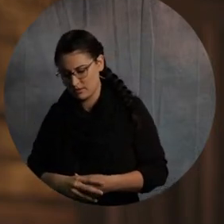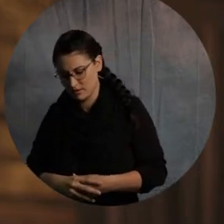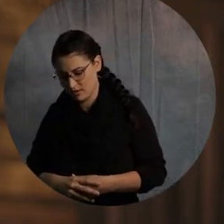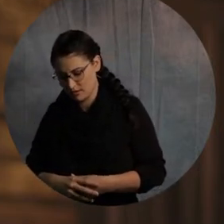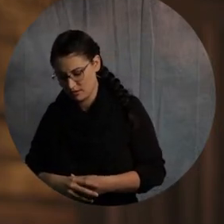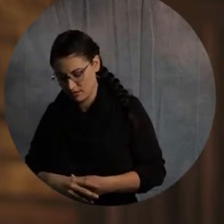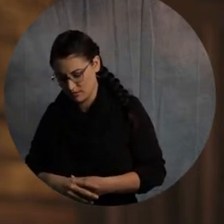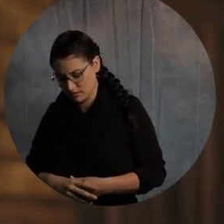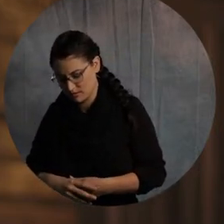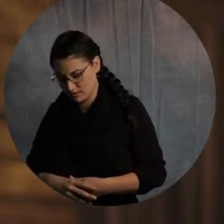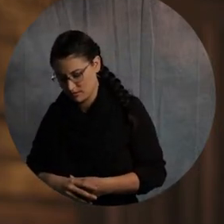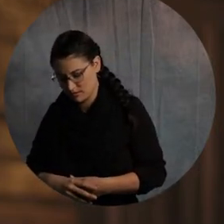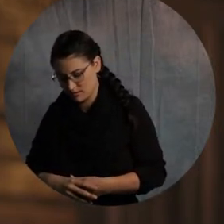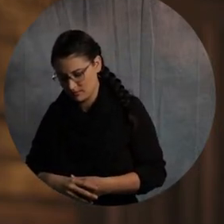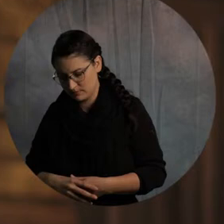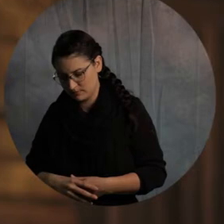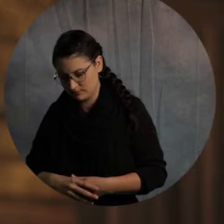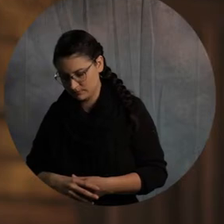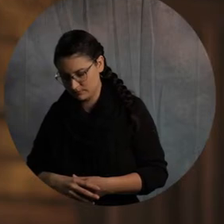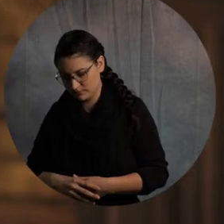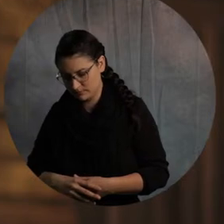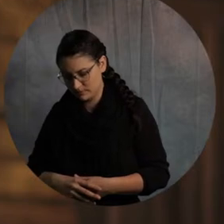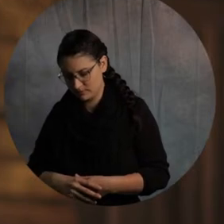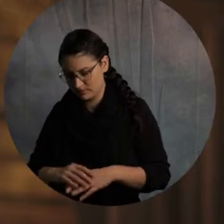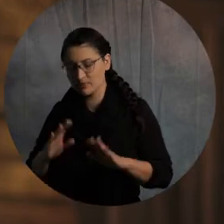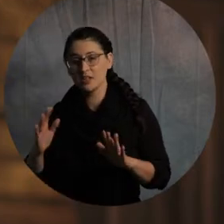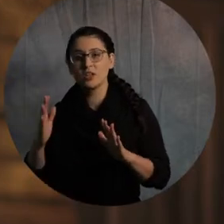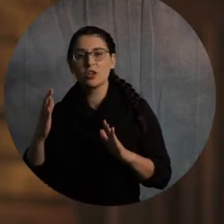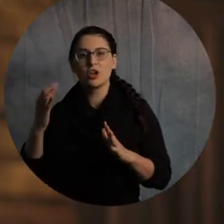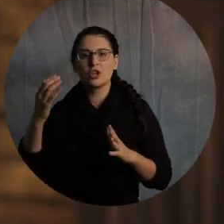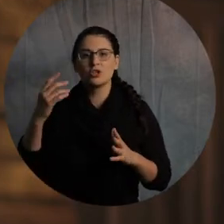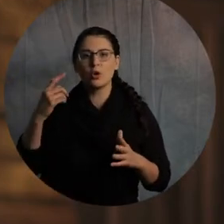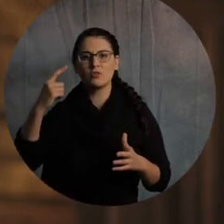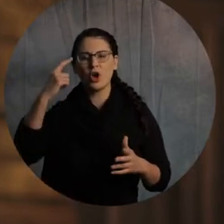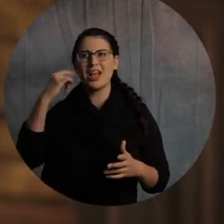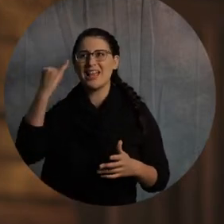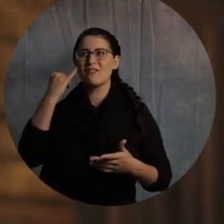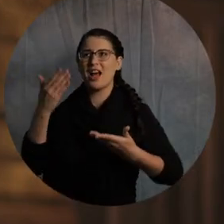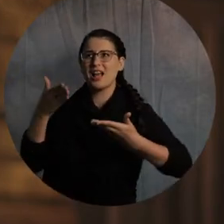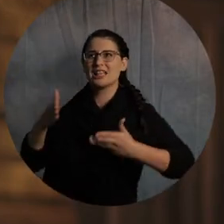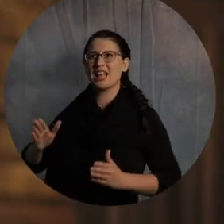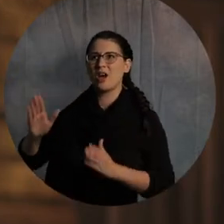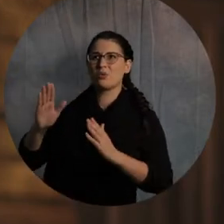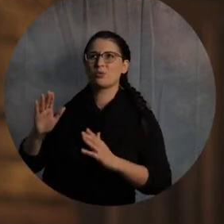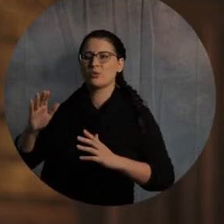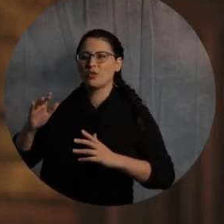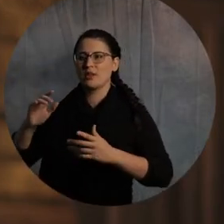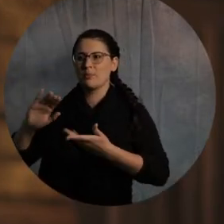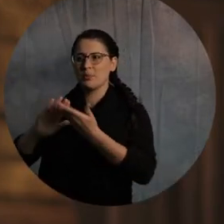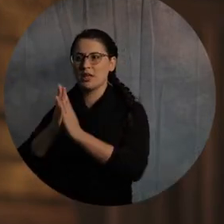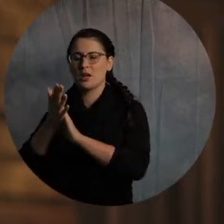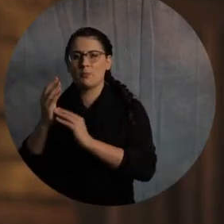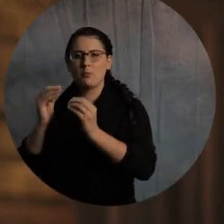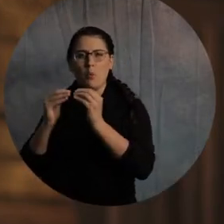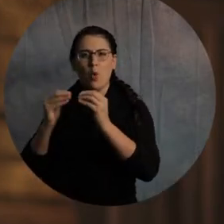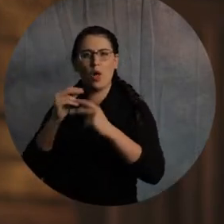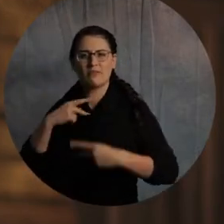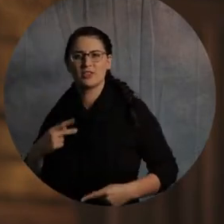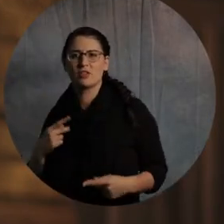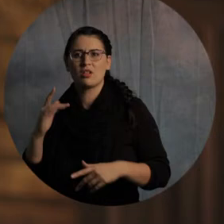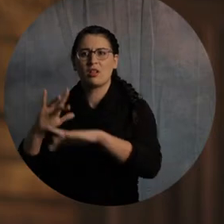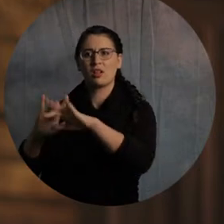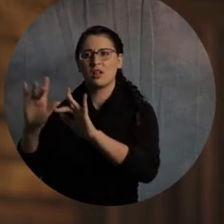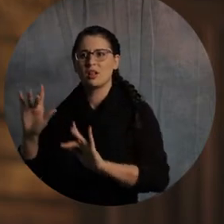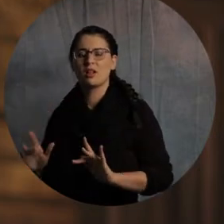with this human being the rest of my life if I allow this to get physical. Because the moment it gets physical, I want to be with them. Let's